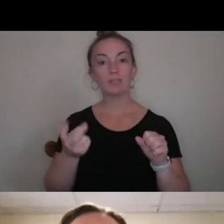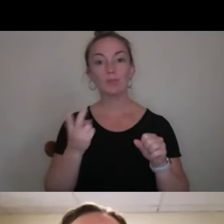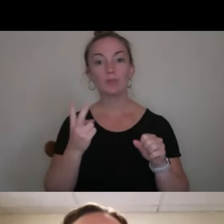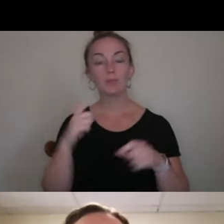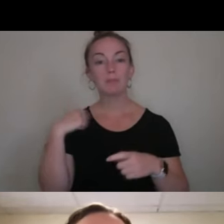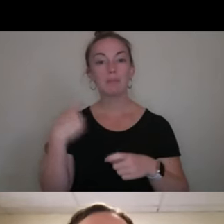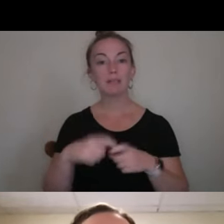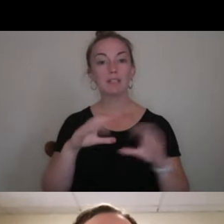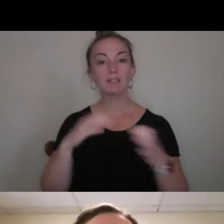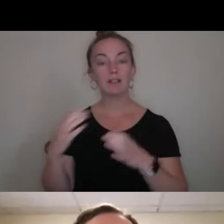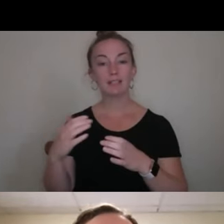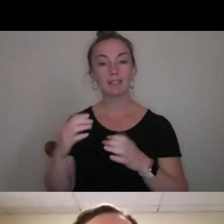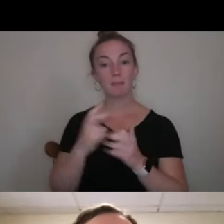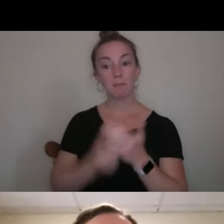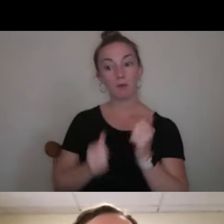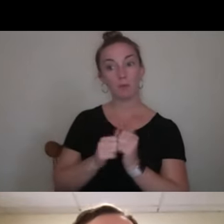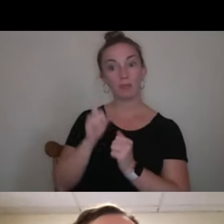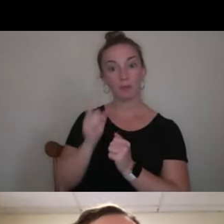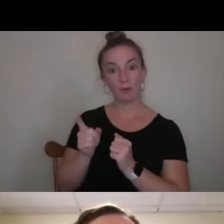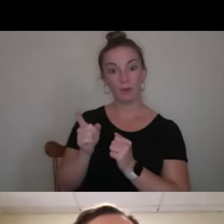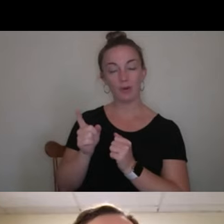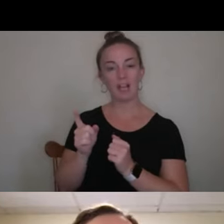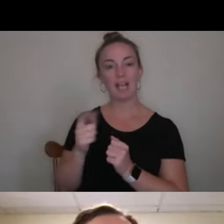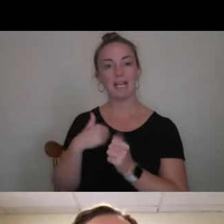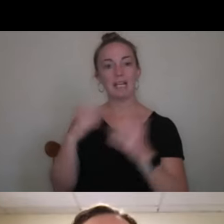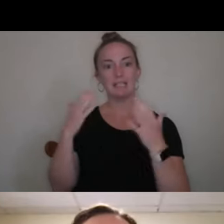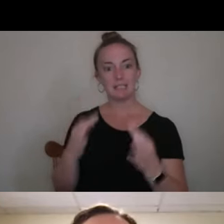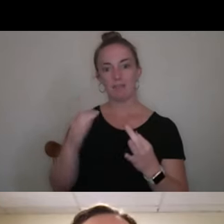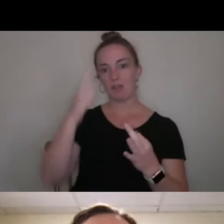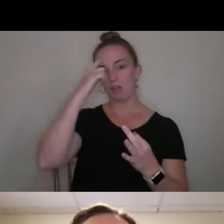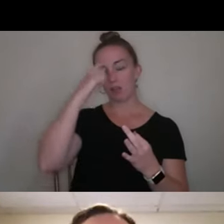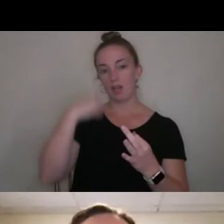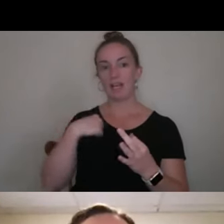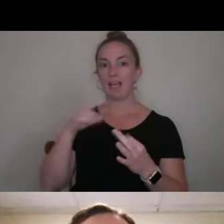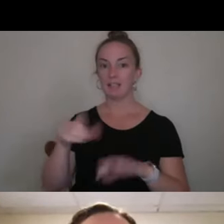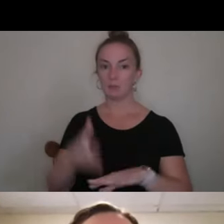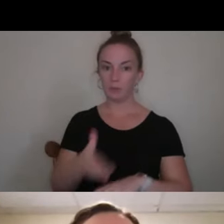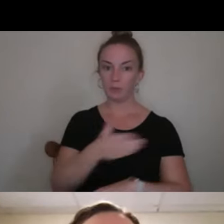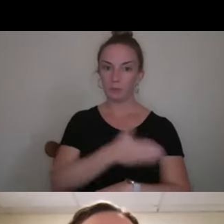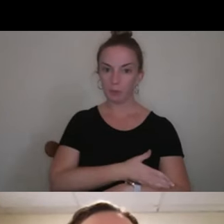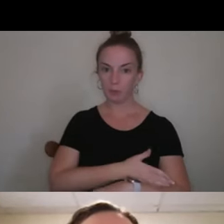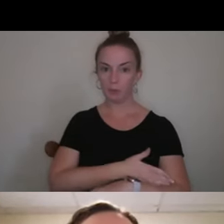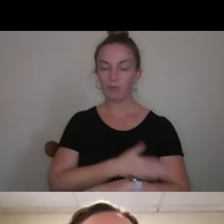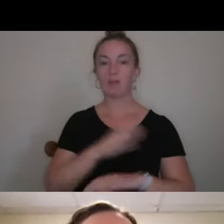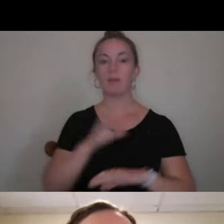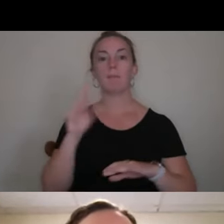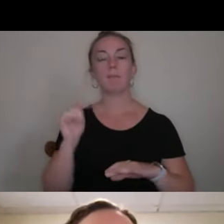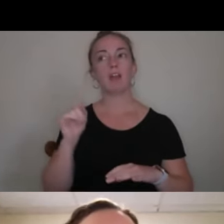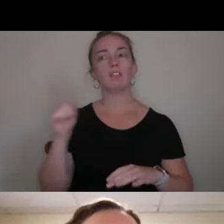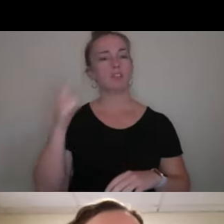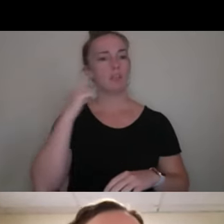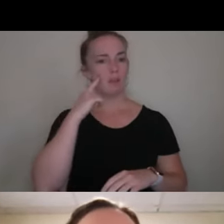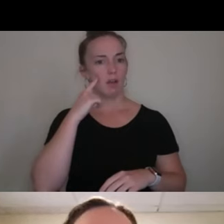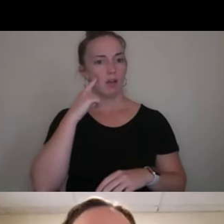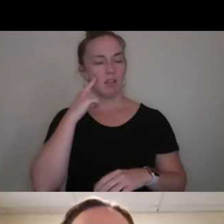center, both of them with her. And I definitely thought I had, you know, improvement that I needed to get to, but she thought that